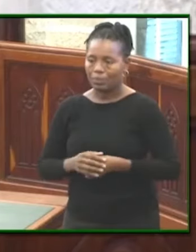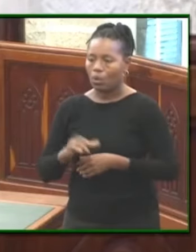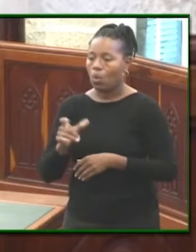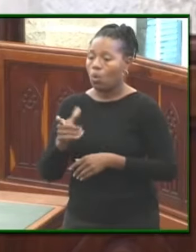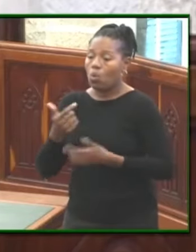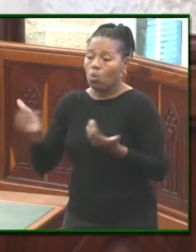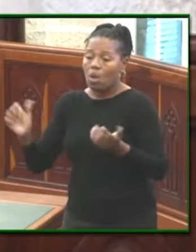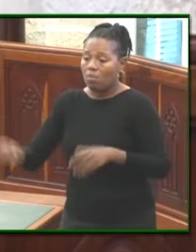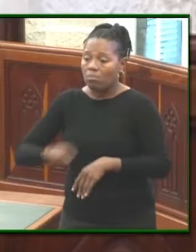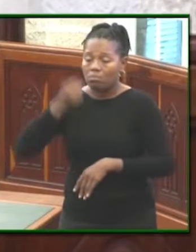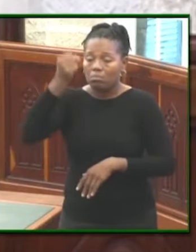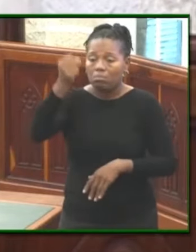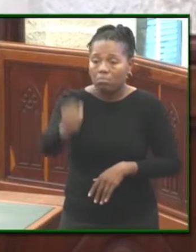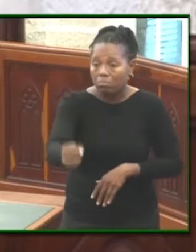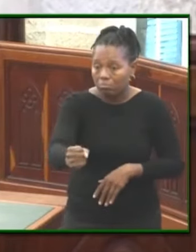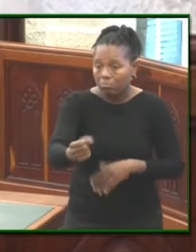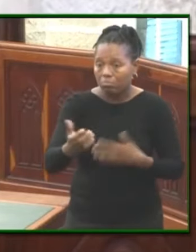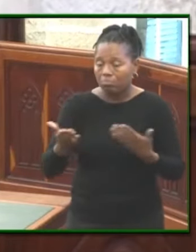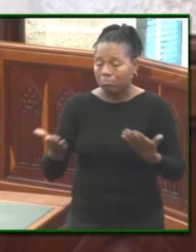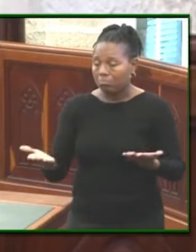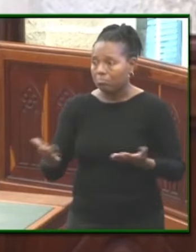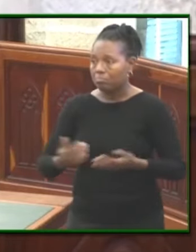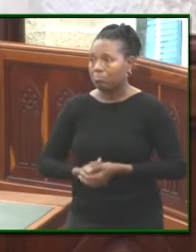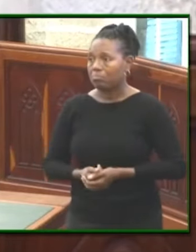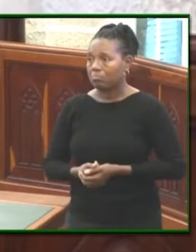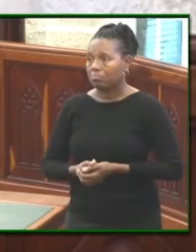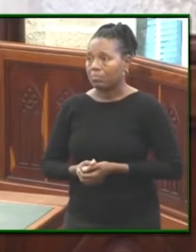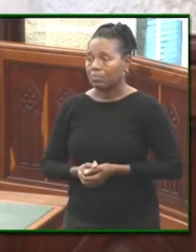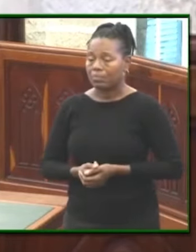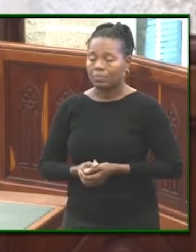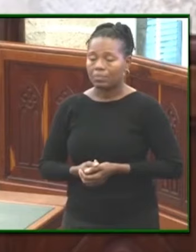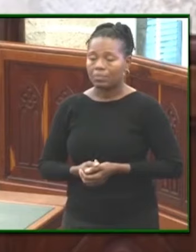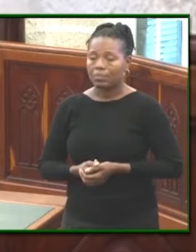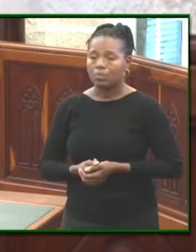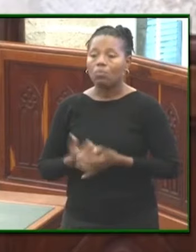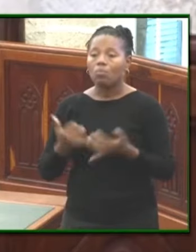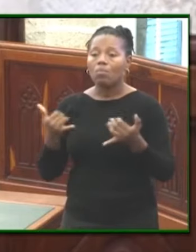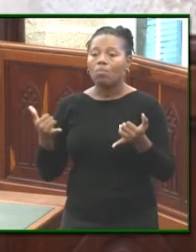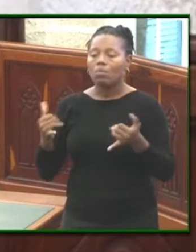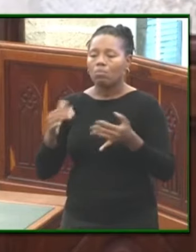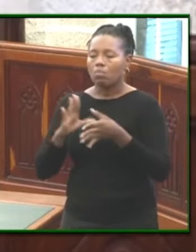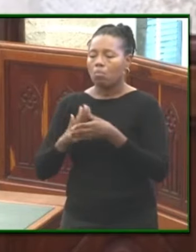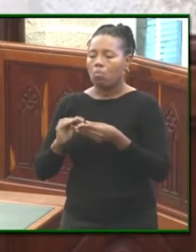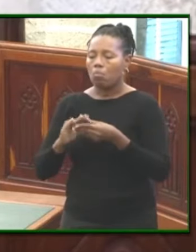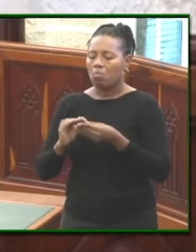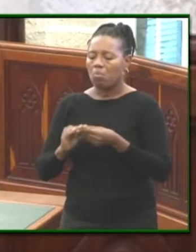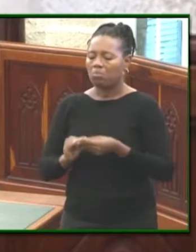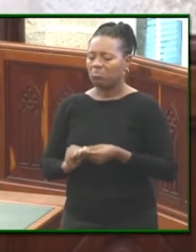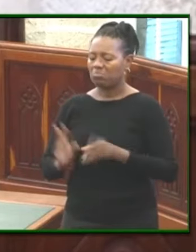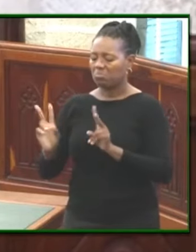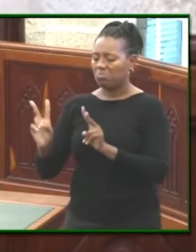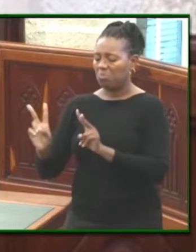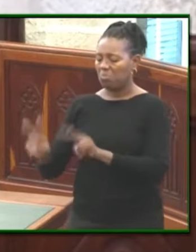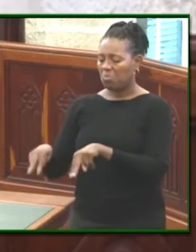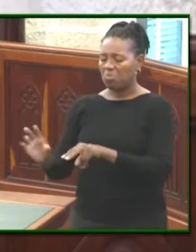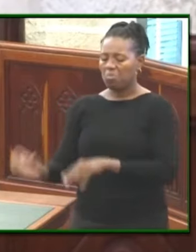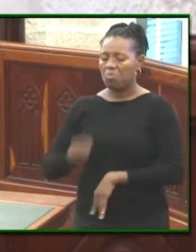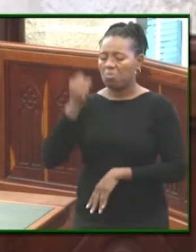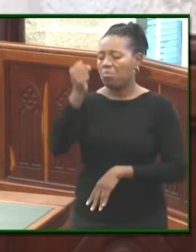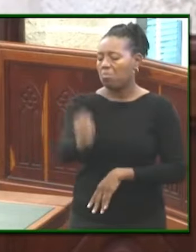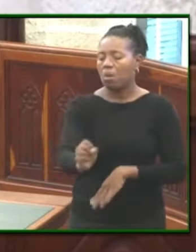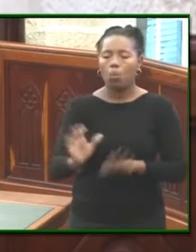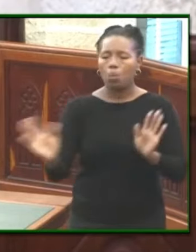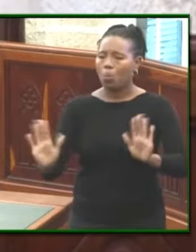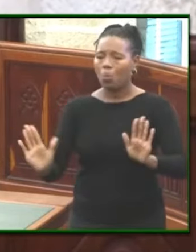those who appointed her were not expressing any condescension they were saying